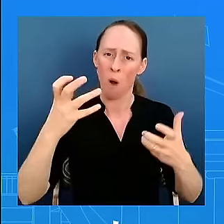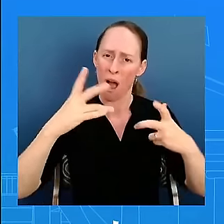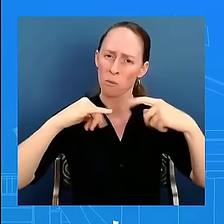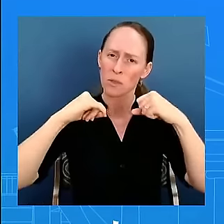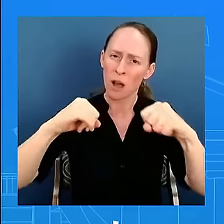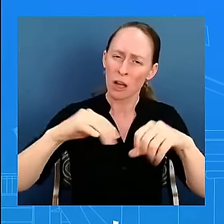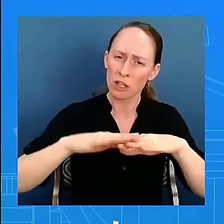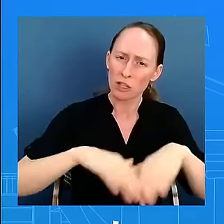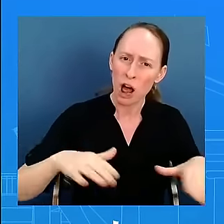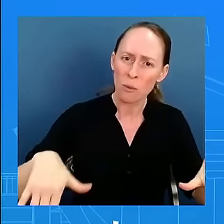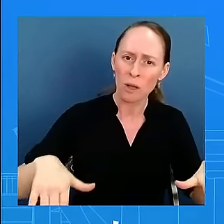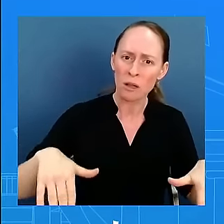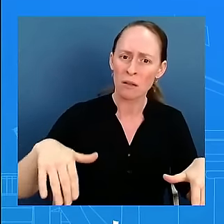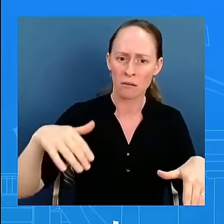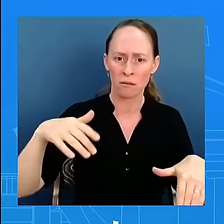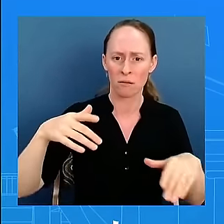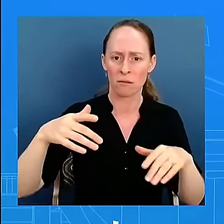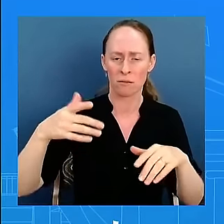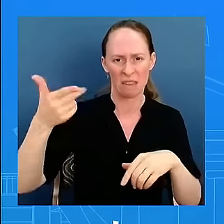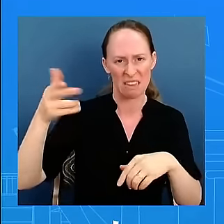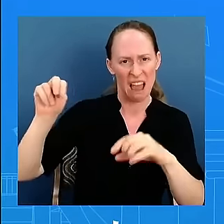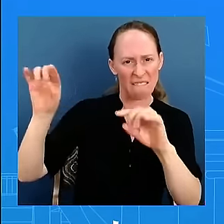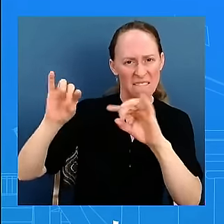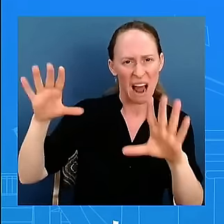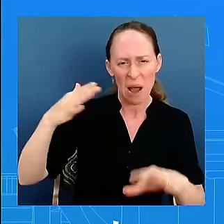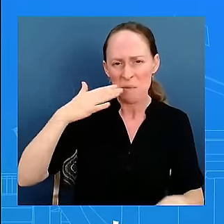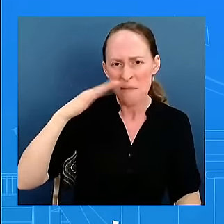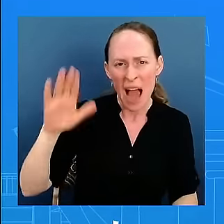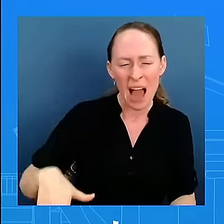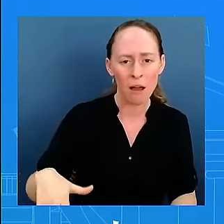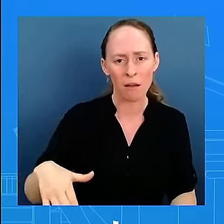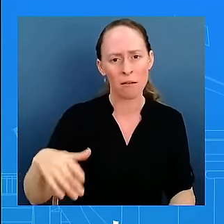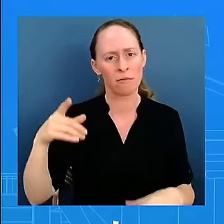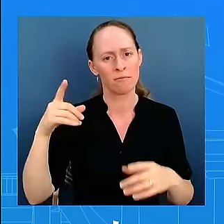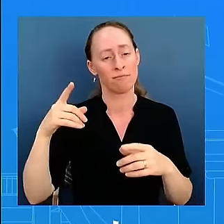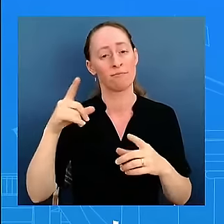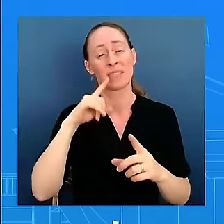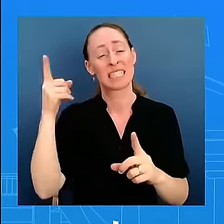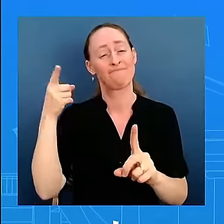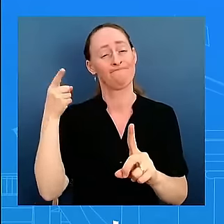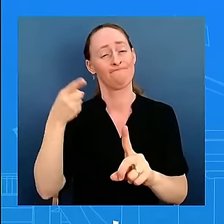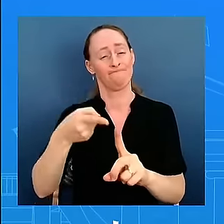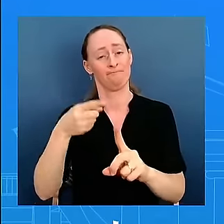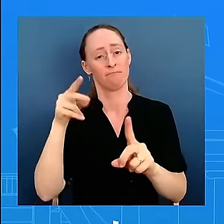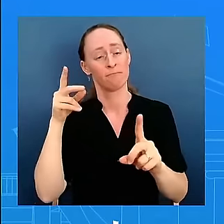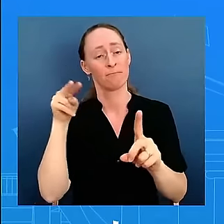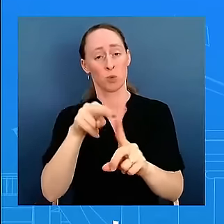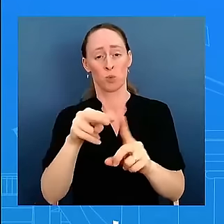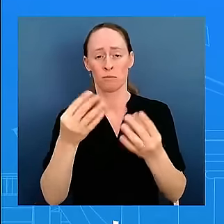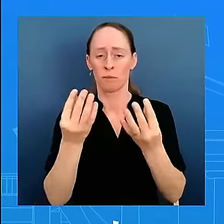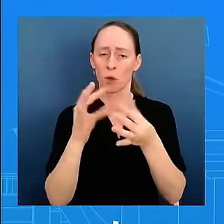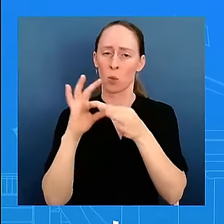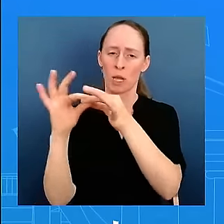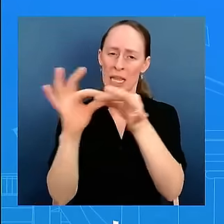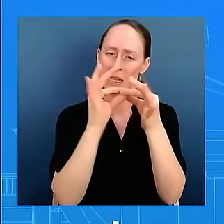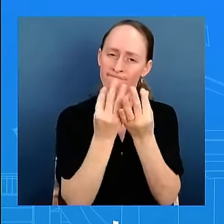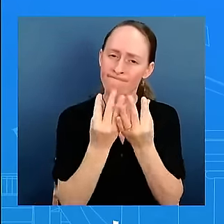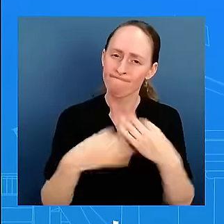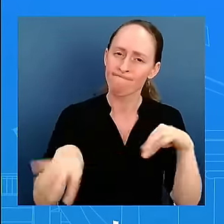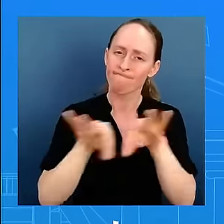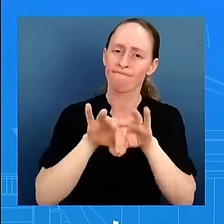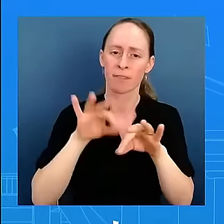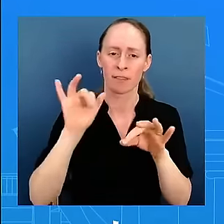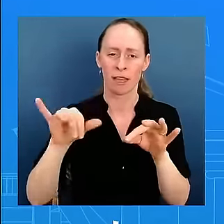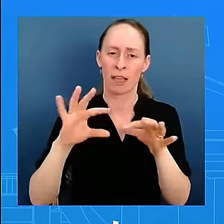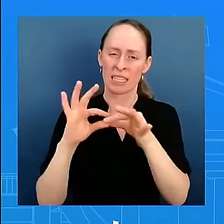in but bringing the country together is a big part that is actually the theme unity is the theme that you heard from his his remarks